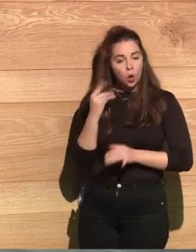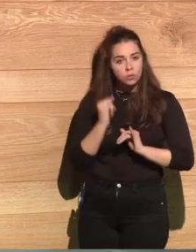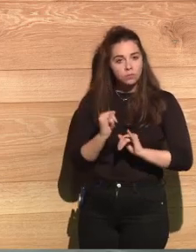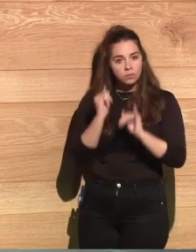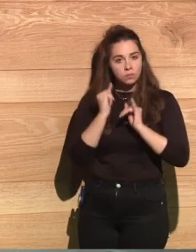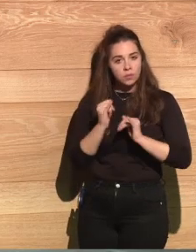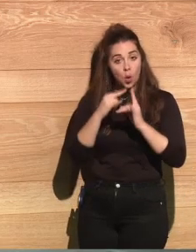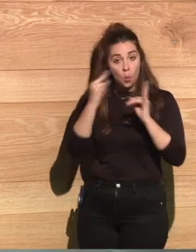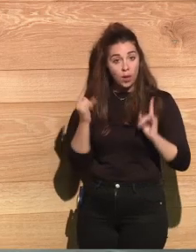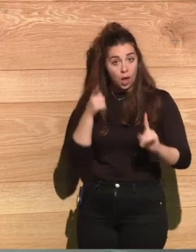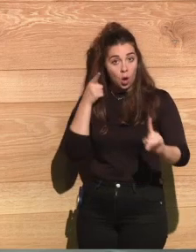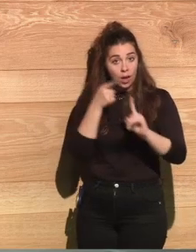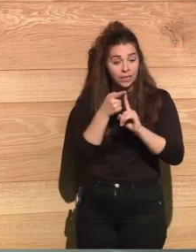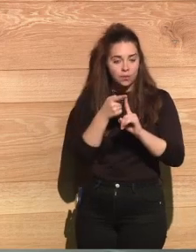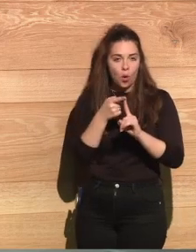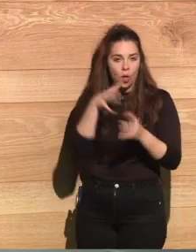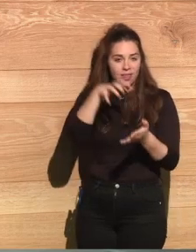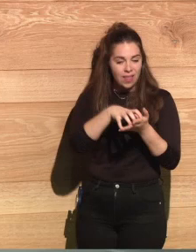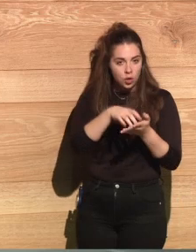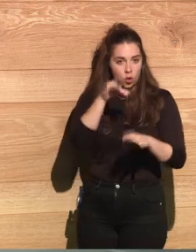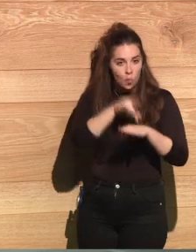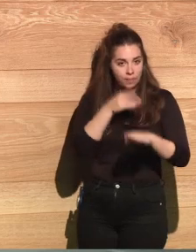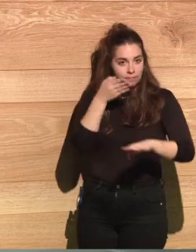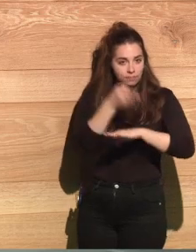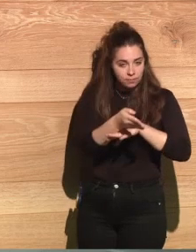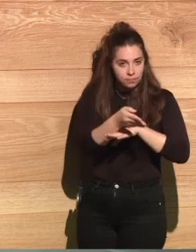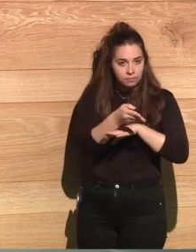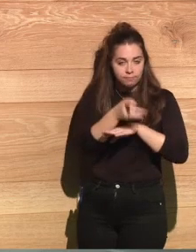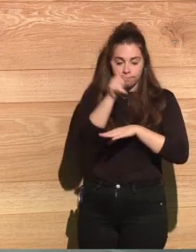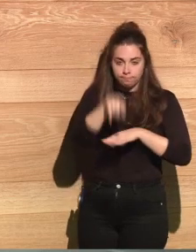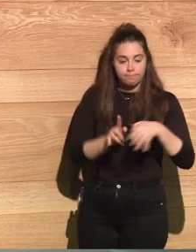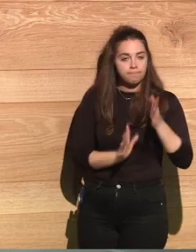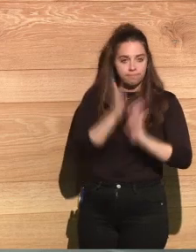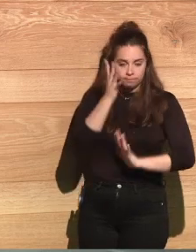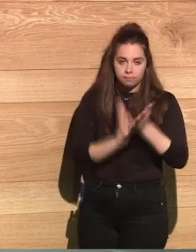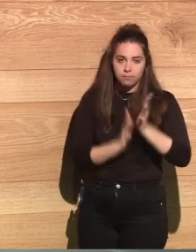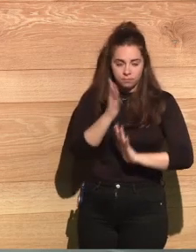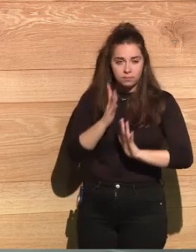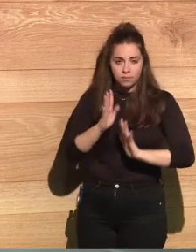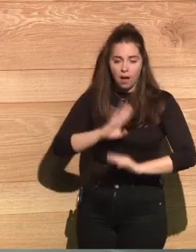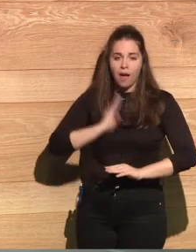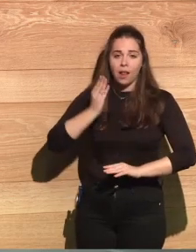And they, too, were burned. The following day, I saw them.